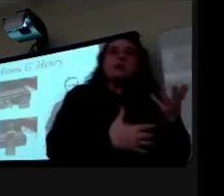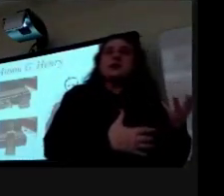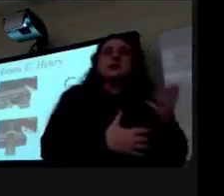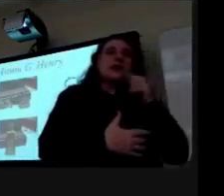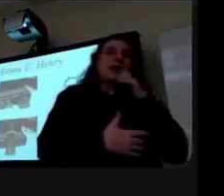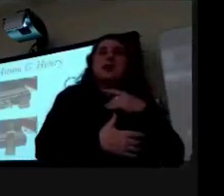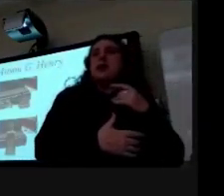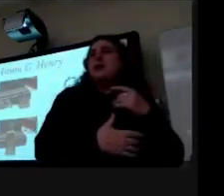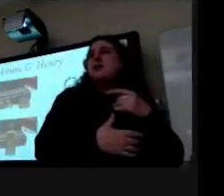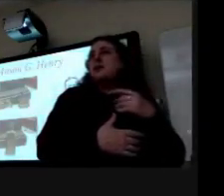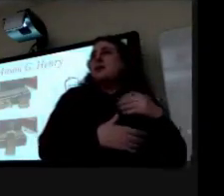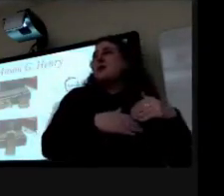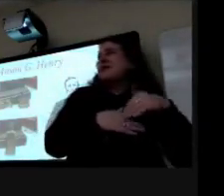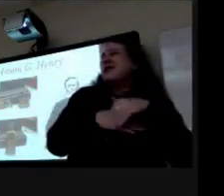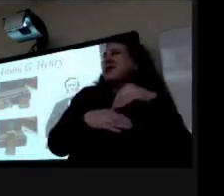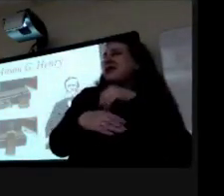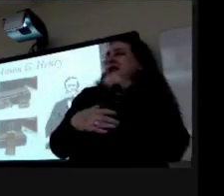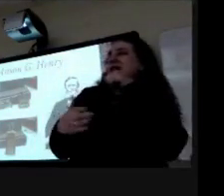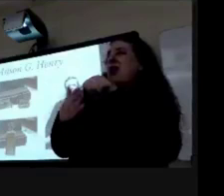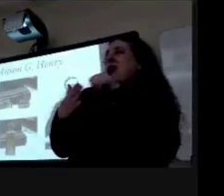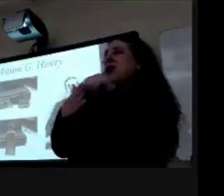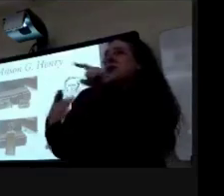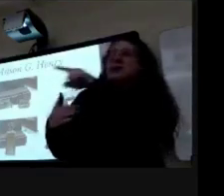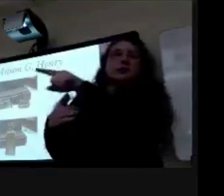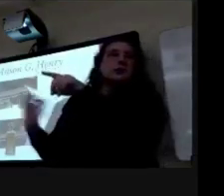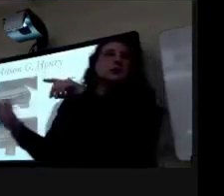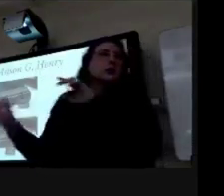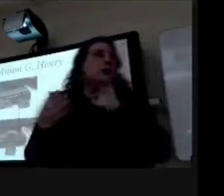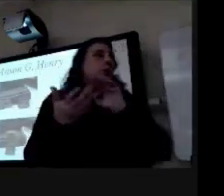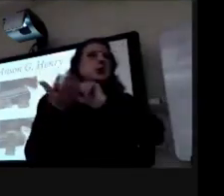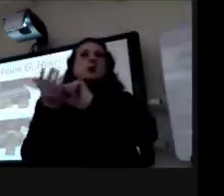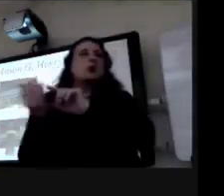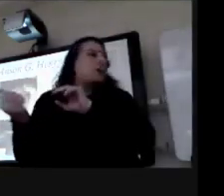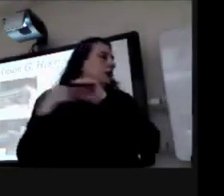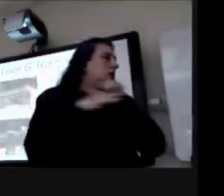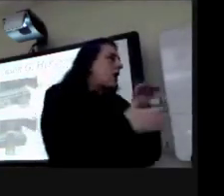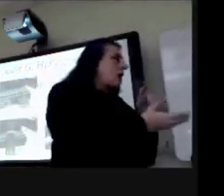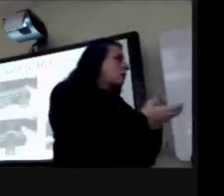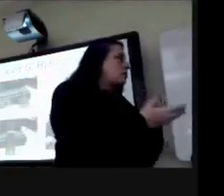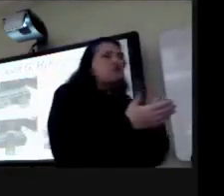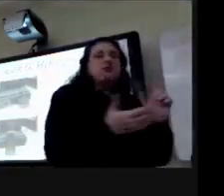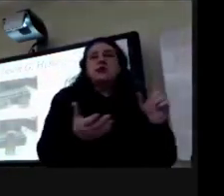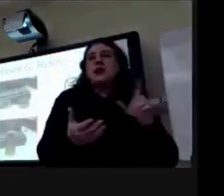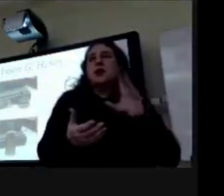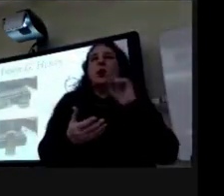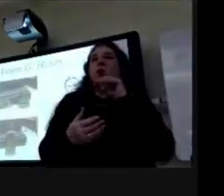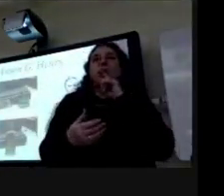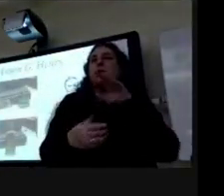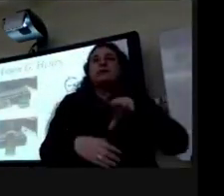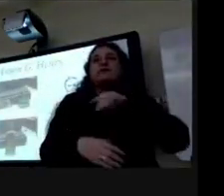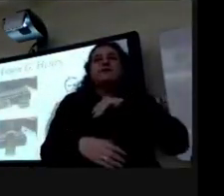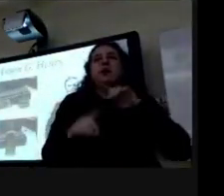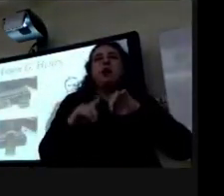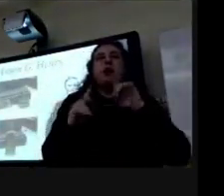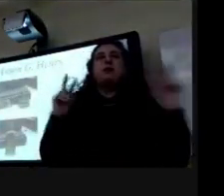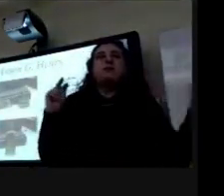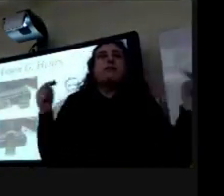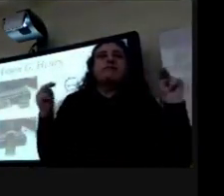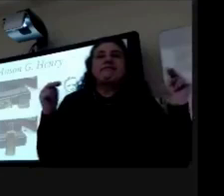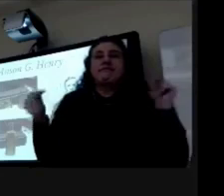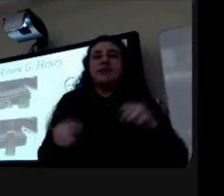a flurry of letters came back and forth and no nobody really gave way and the only thing that